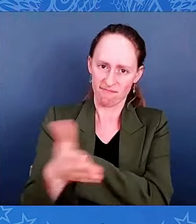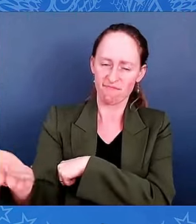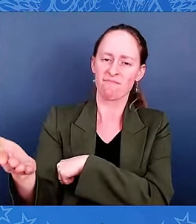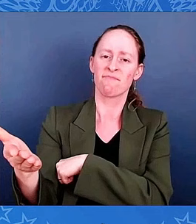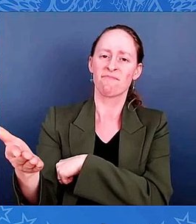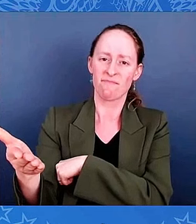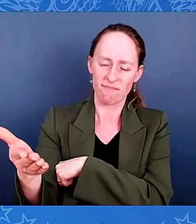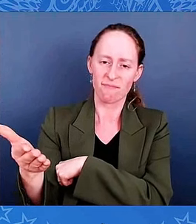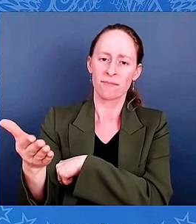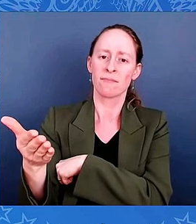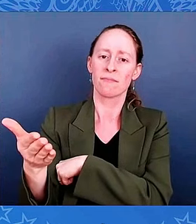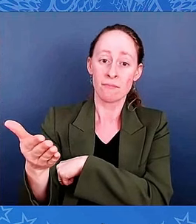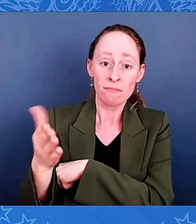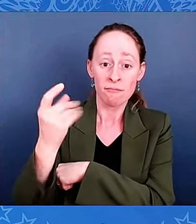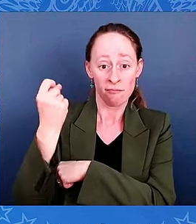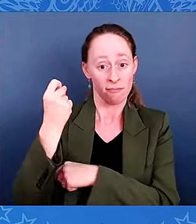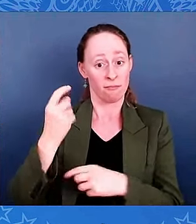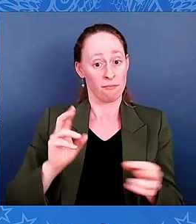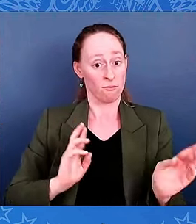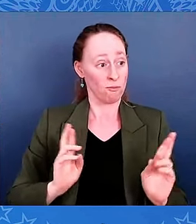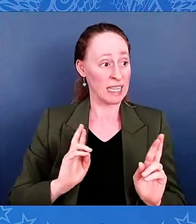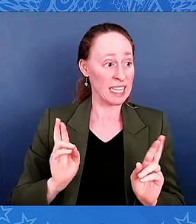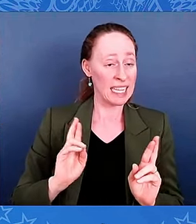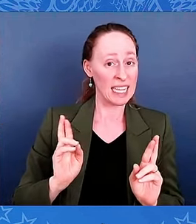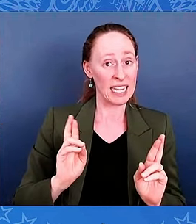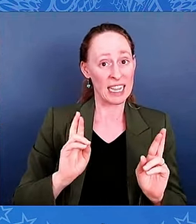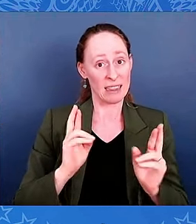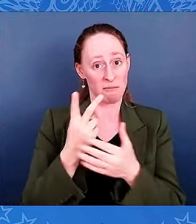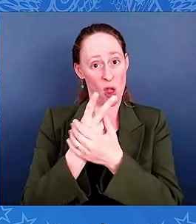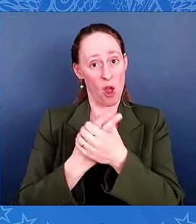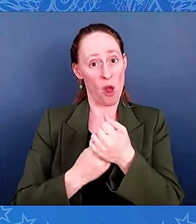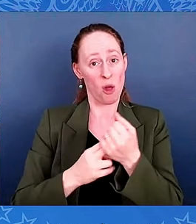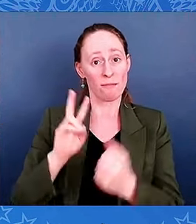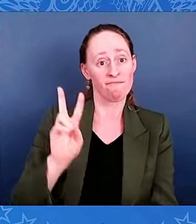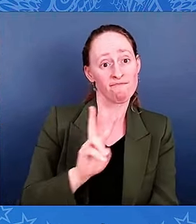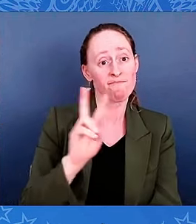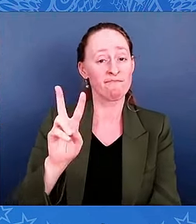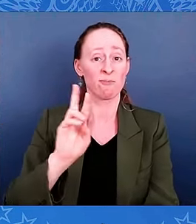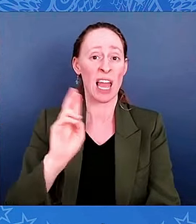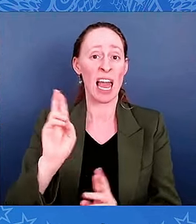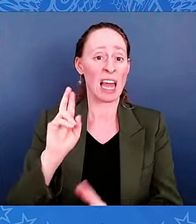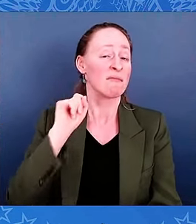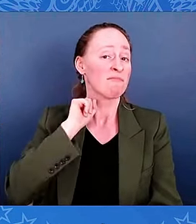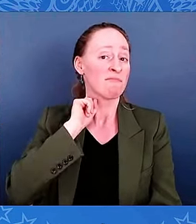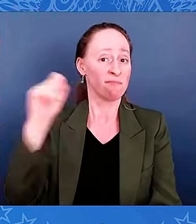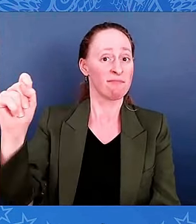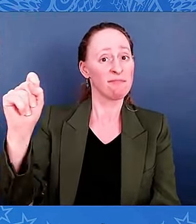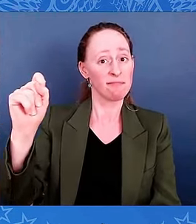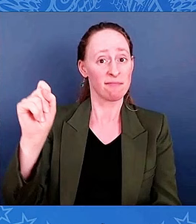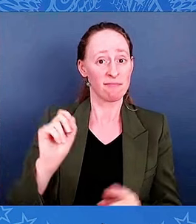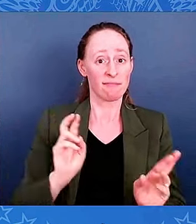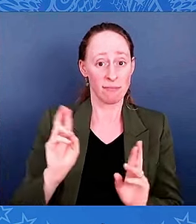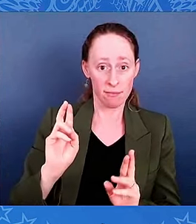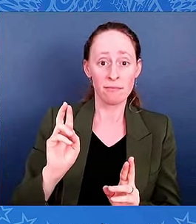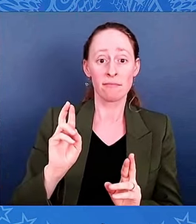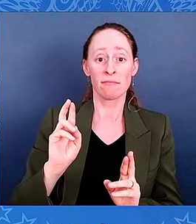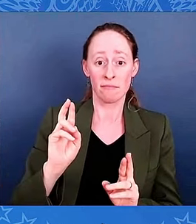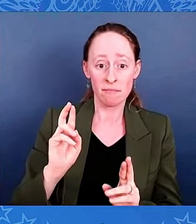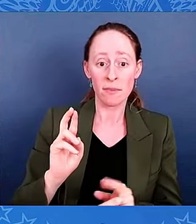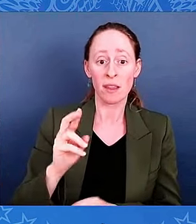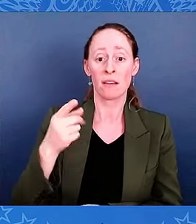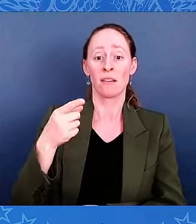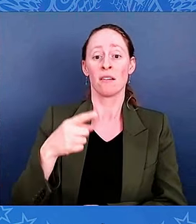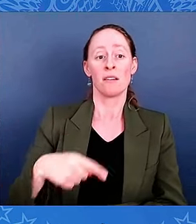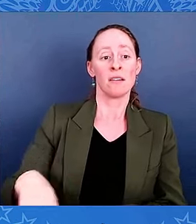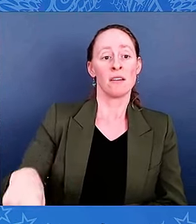crowd gathered around them. Private Wilson turned to face the crowd, summoned the ultimate measure of